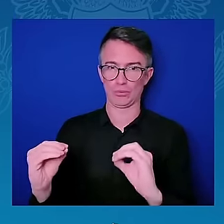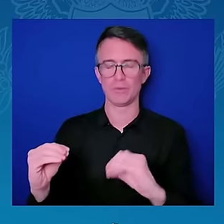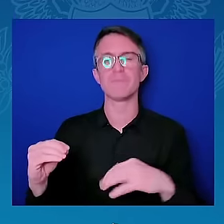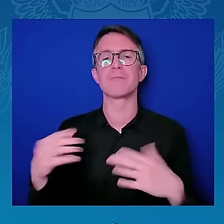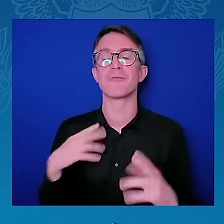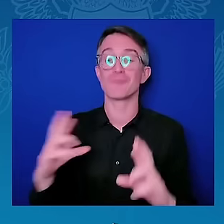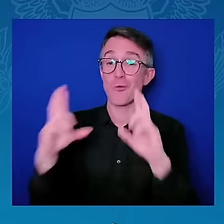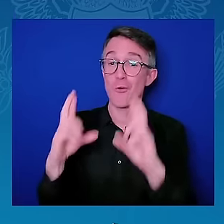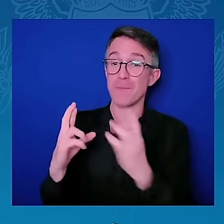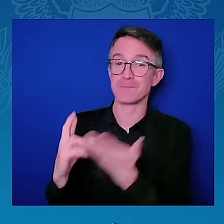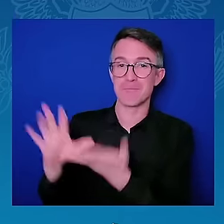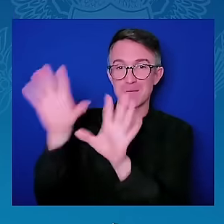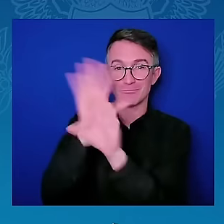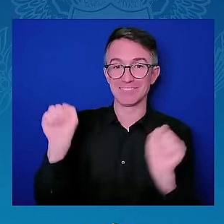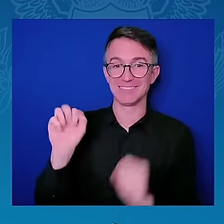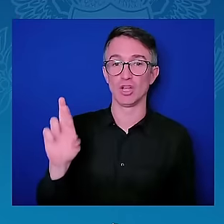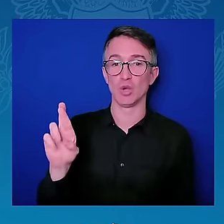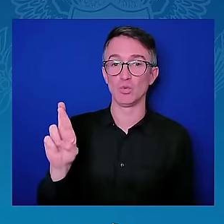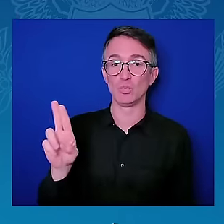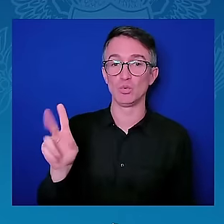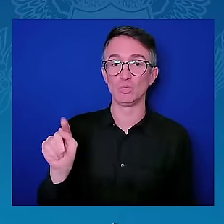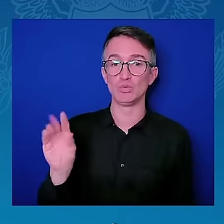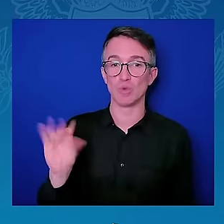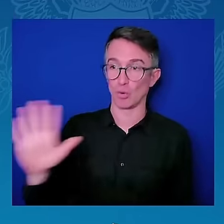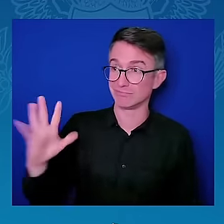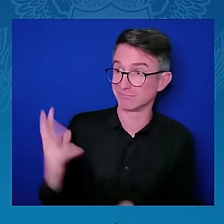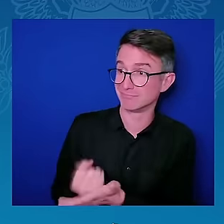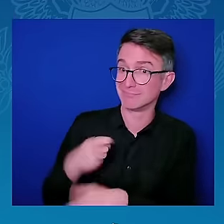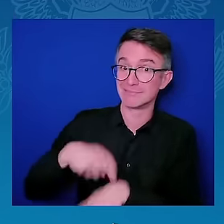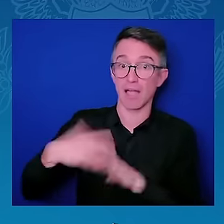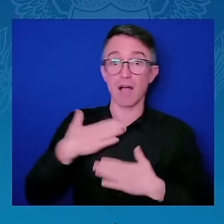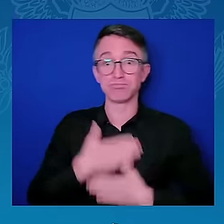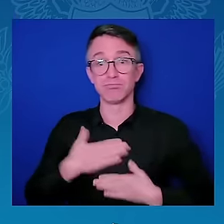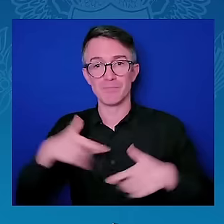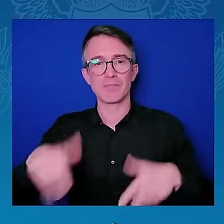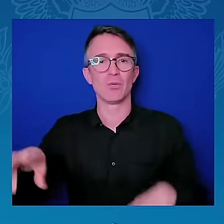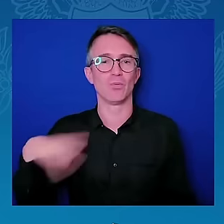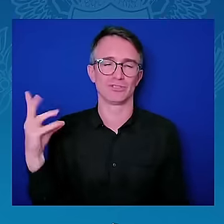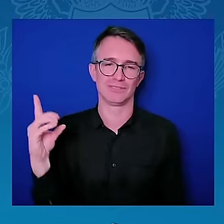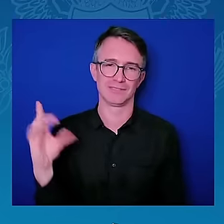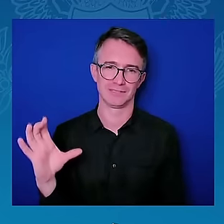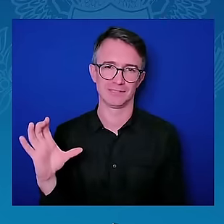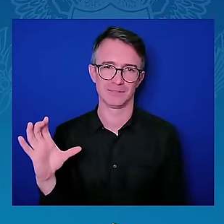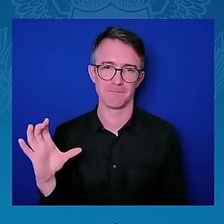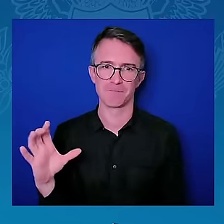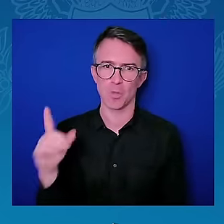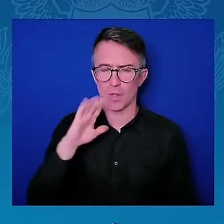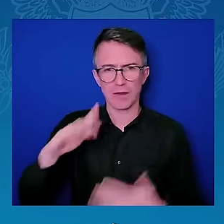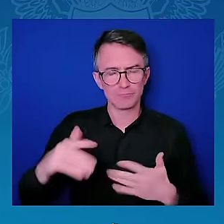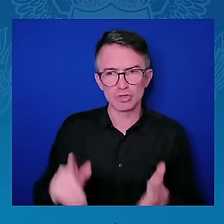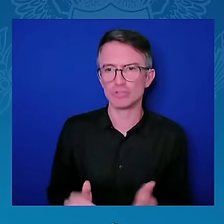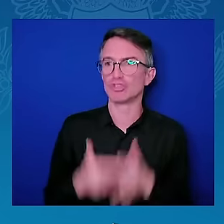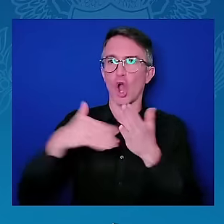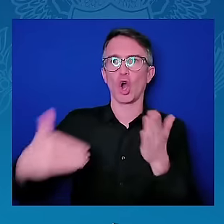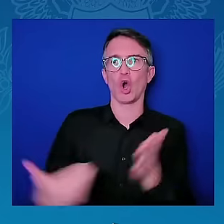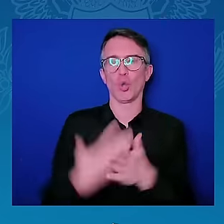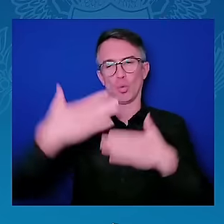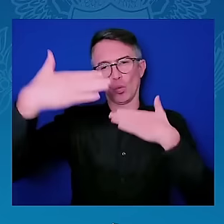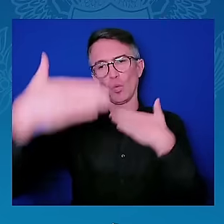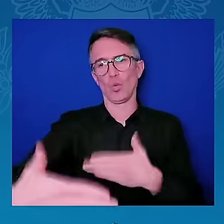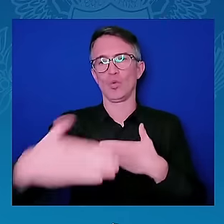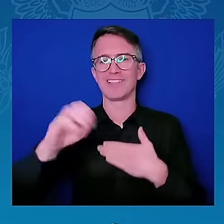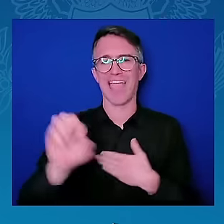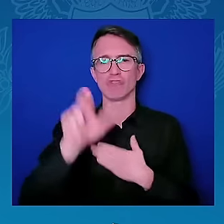of regular state visits by African leaders. On top of that, today we've brought together senior government officials,